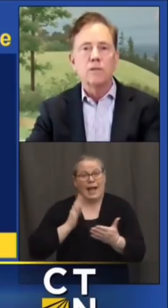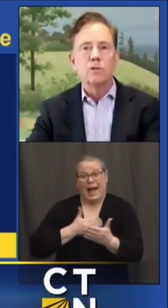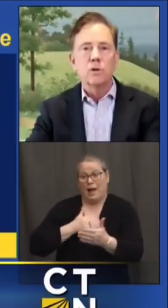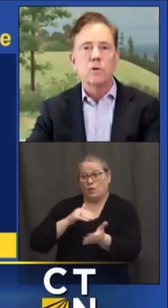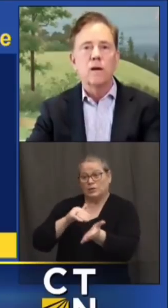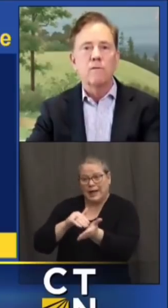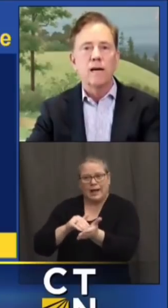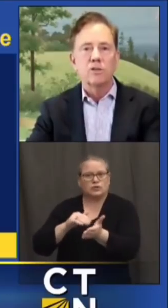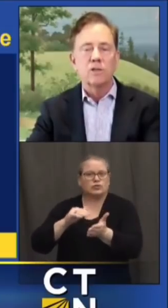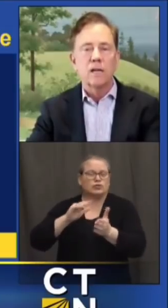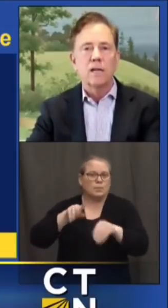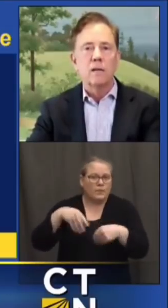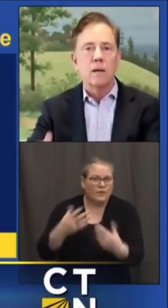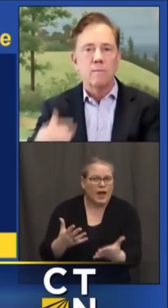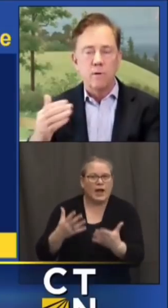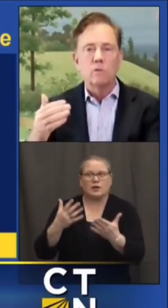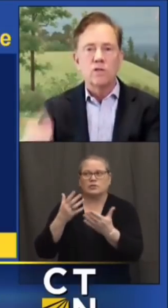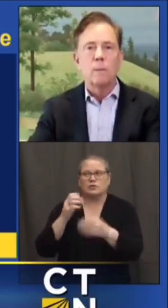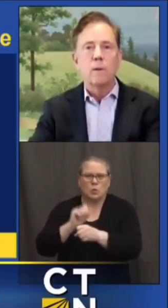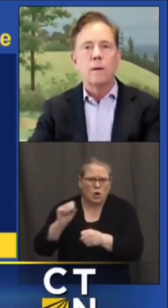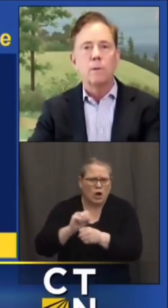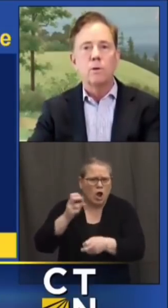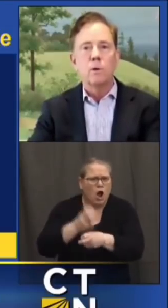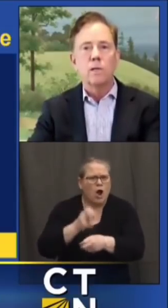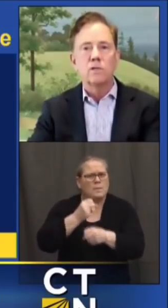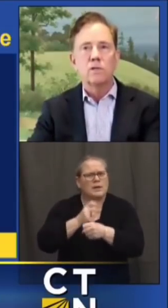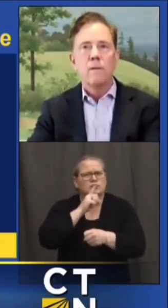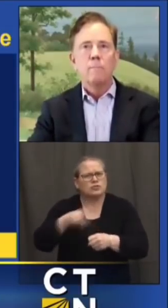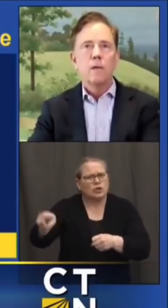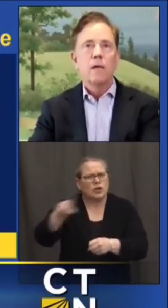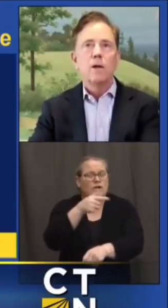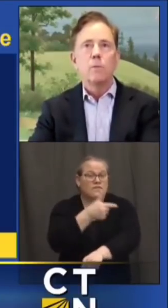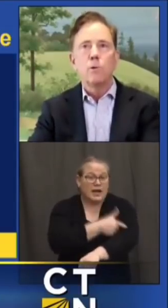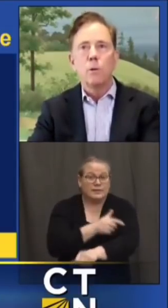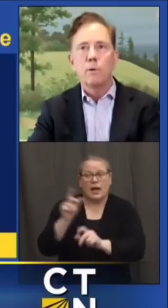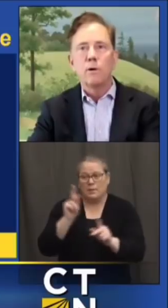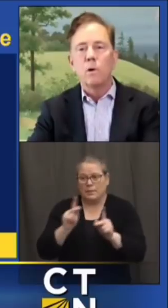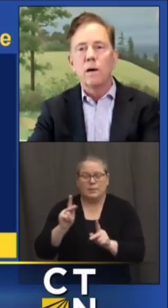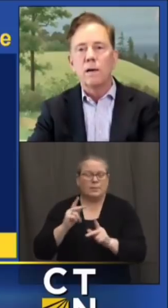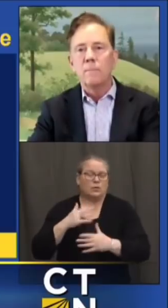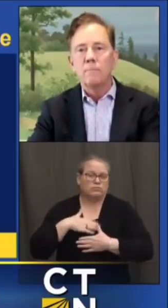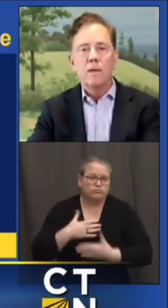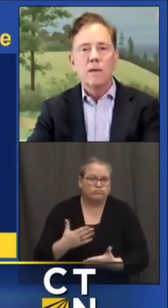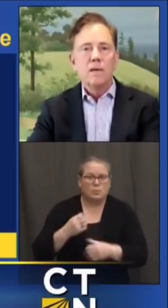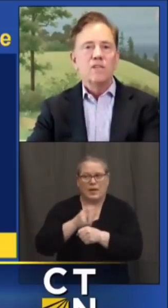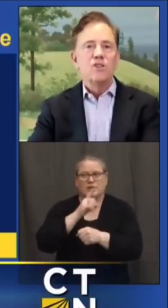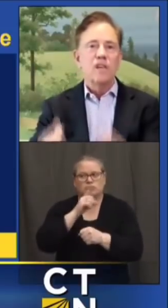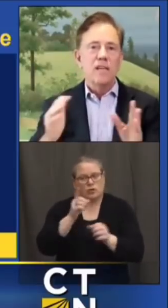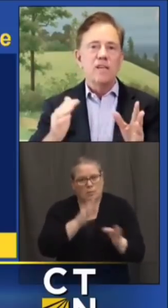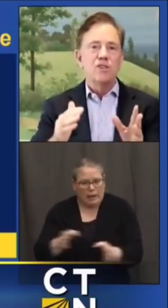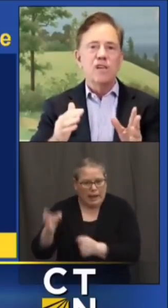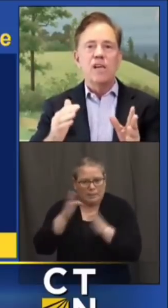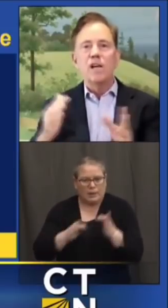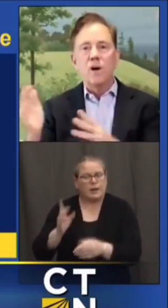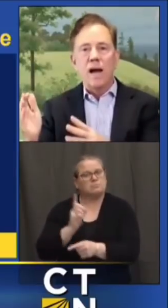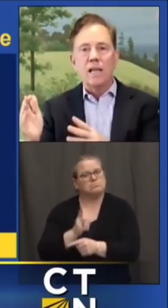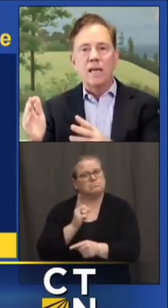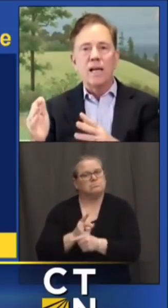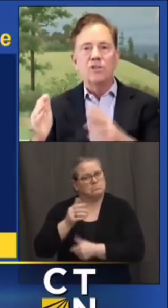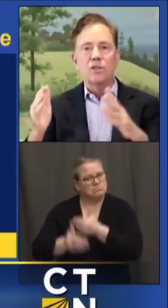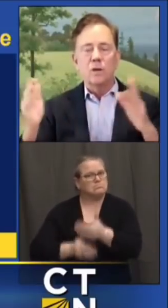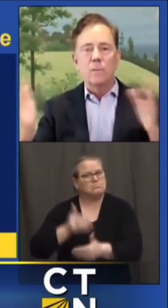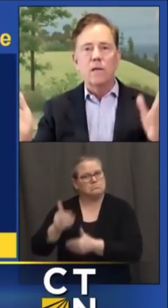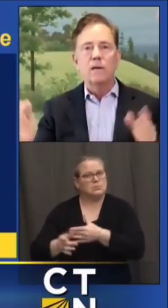to make sure you get vaccinated and folks stepping up and doing this in an appropriate way CDC and our